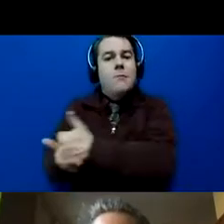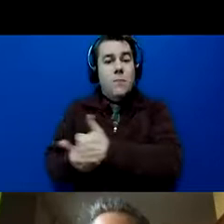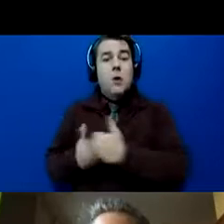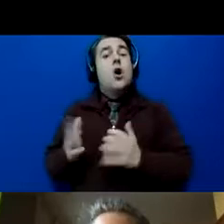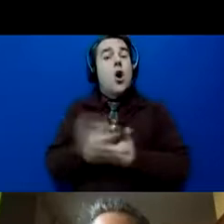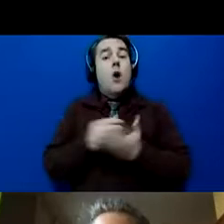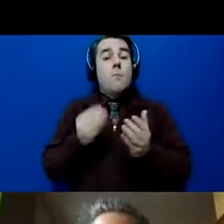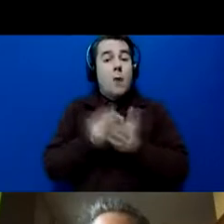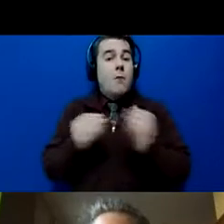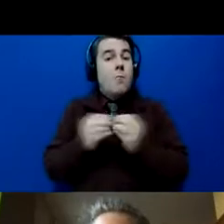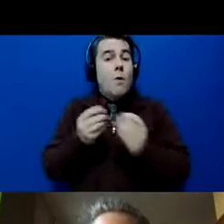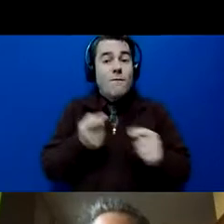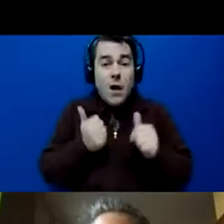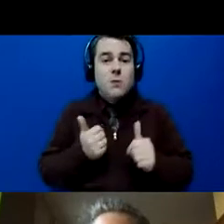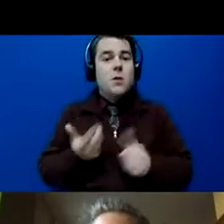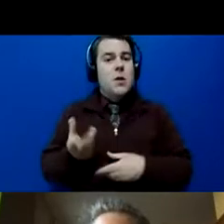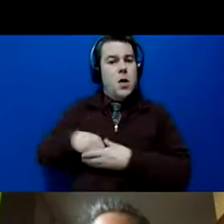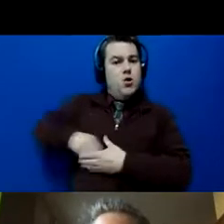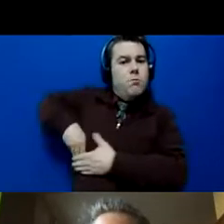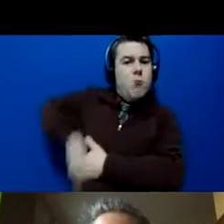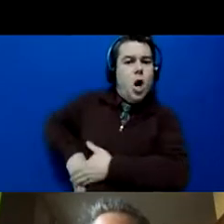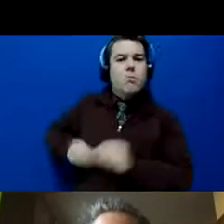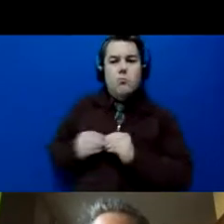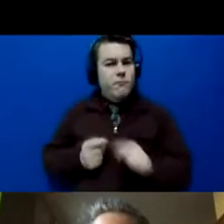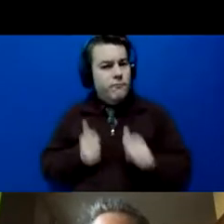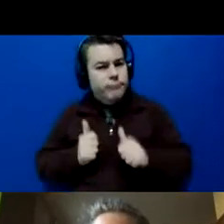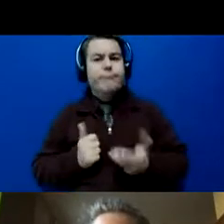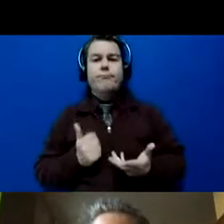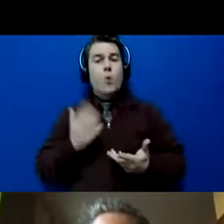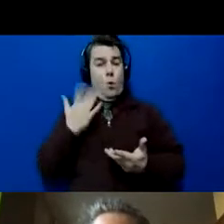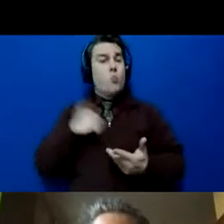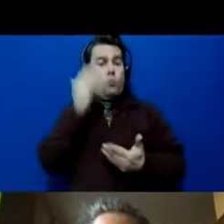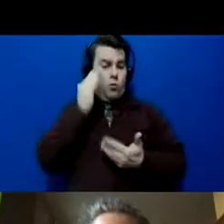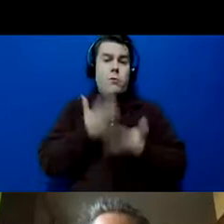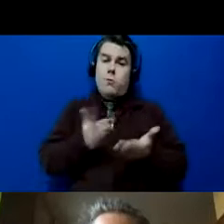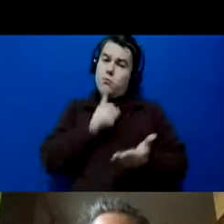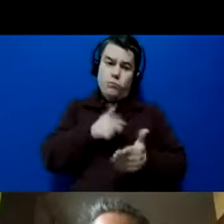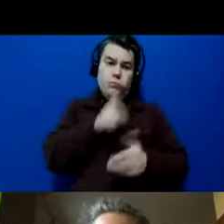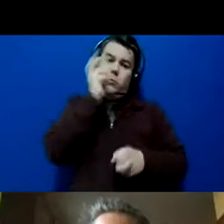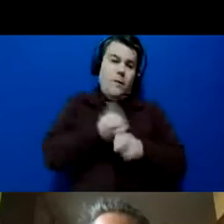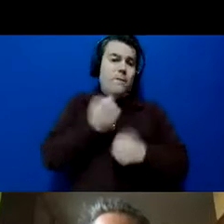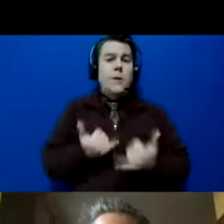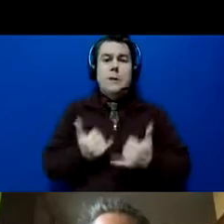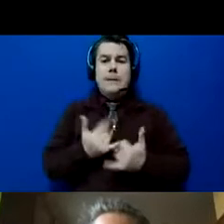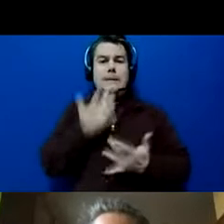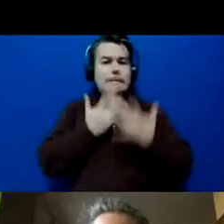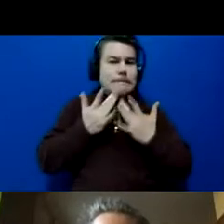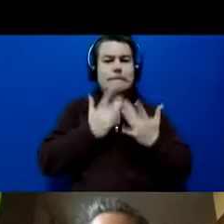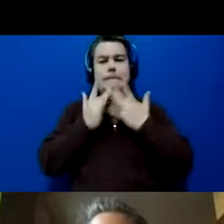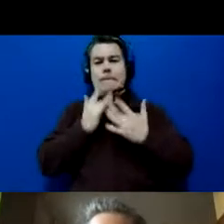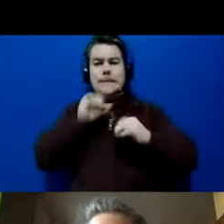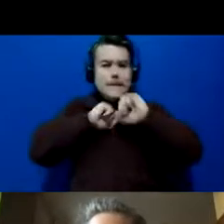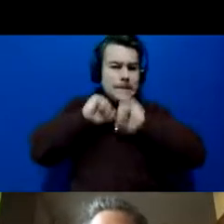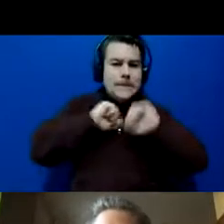it's in your pocket quicker because we know that things are tight right now and they are hard. And so they're finding ways to